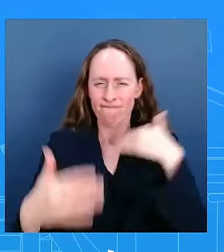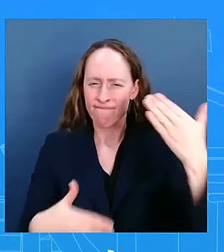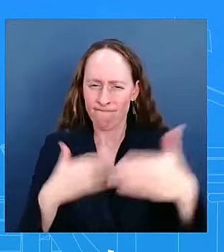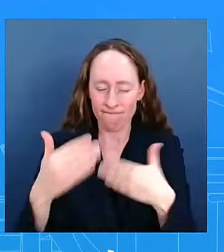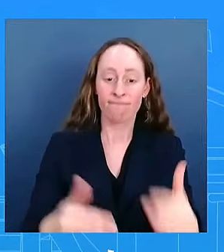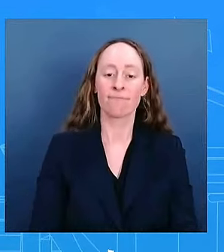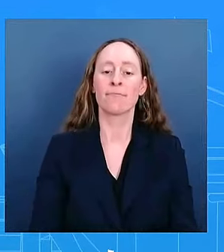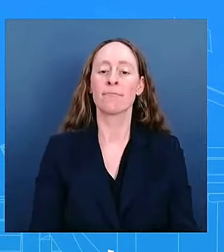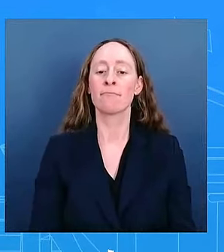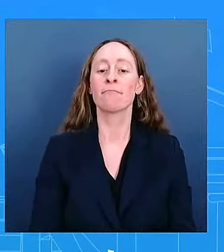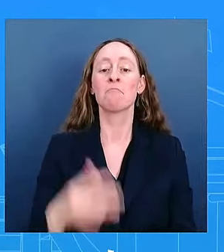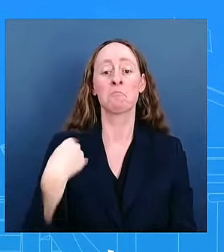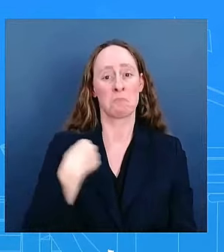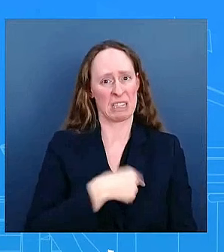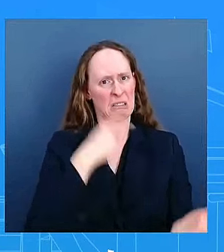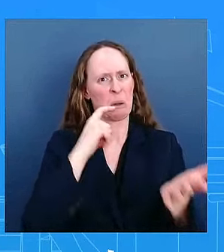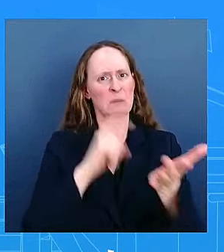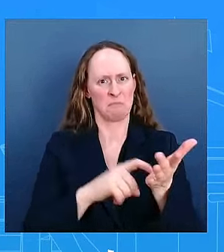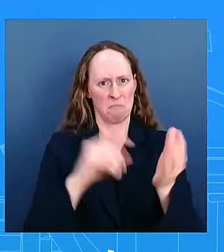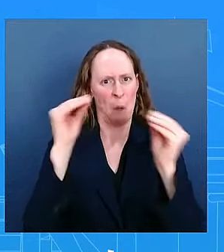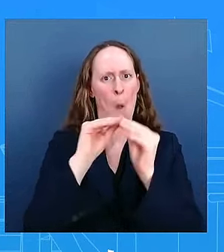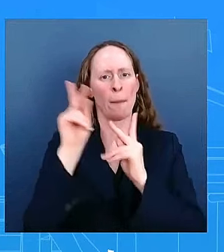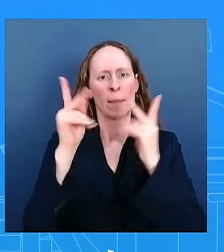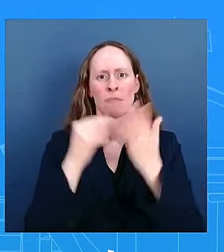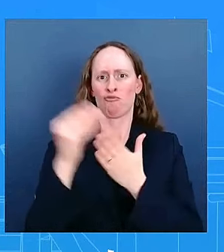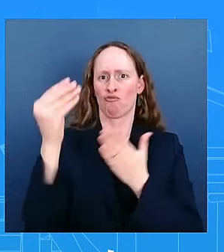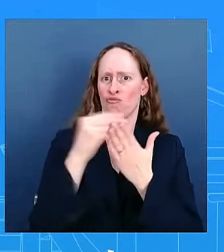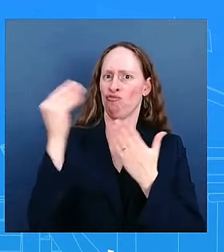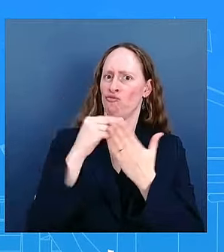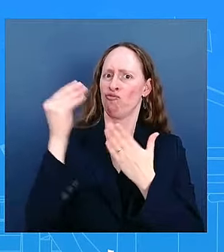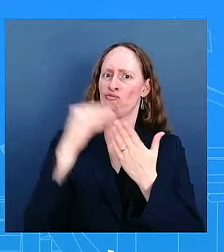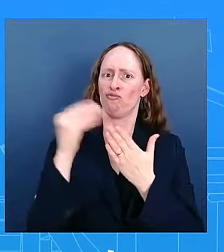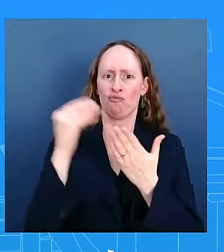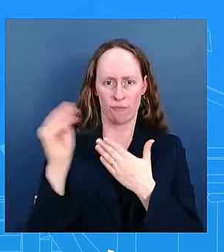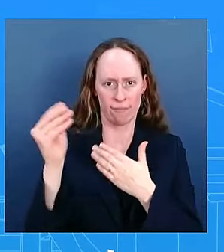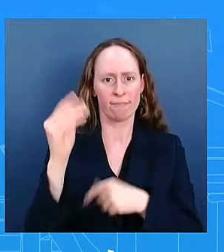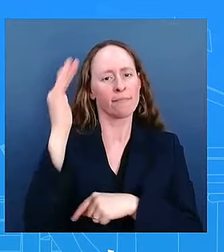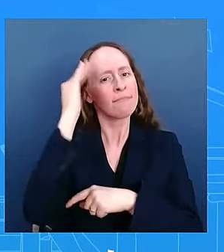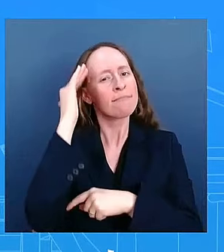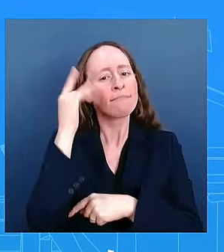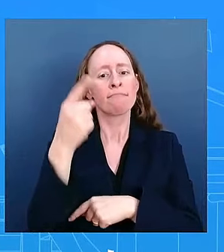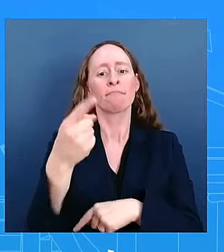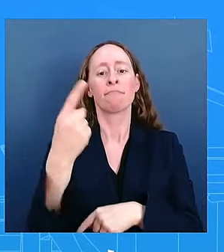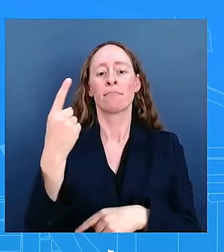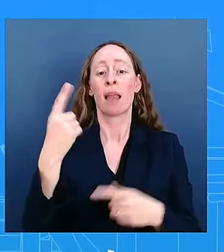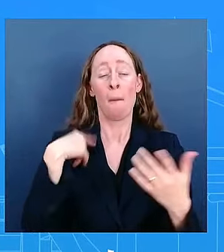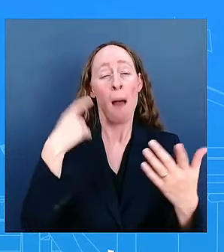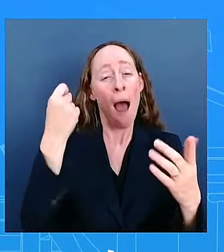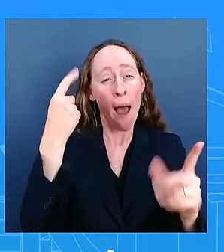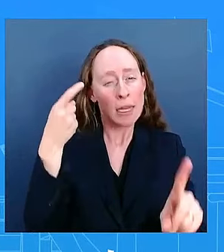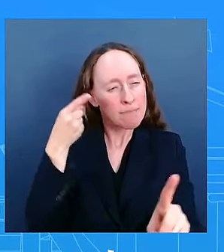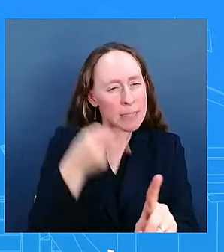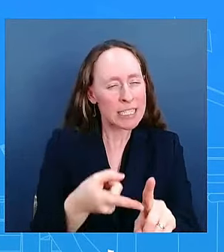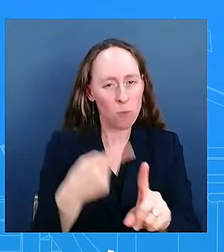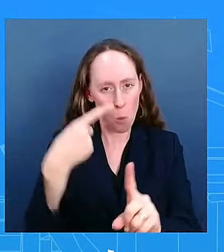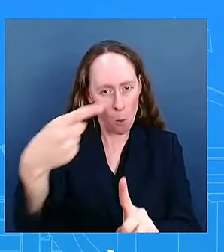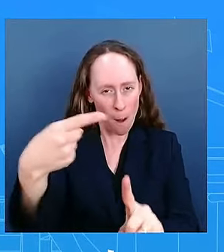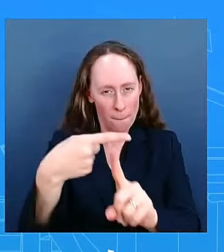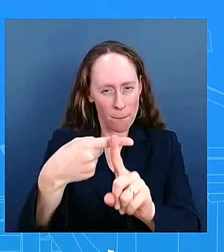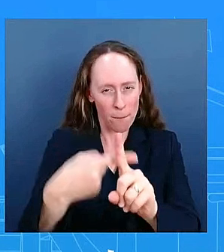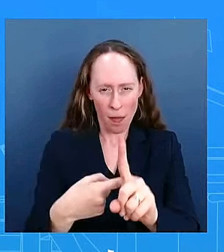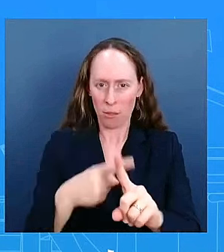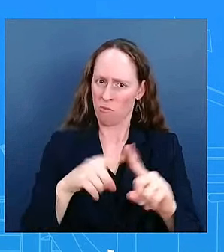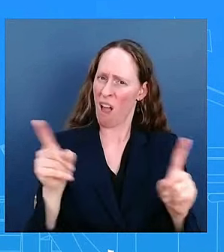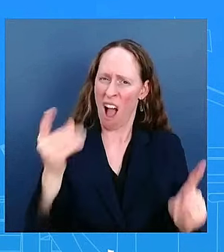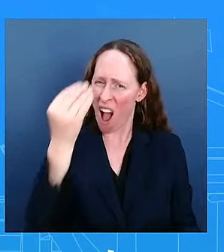month uh but uh we do see an uh an upward trend and i think that that upward trend while it's not where we want it to be it's moving